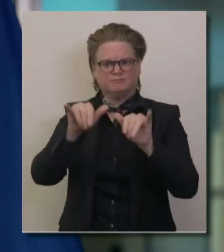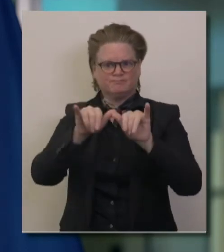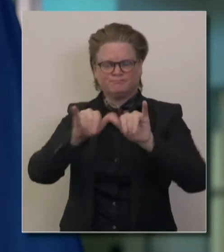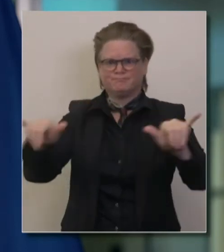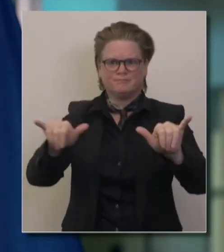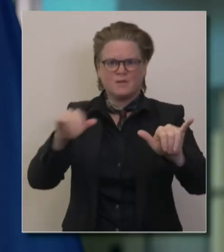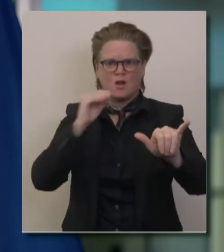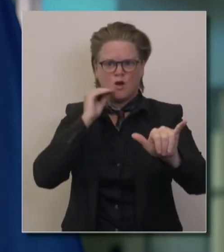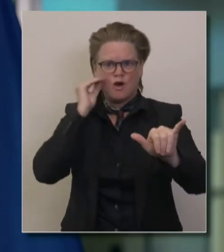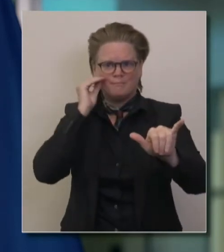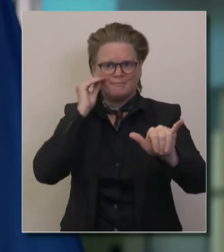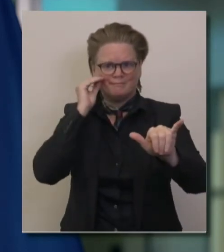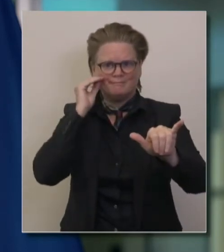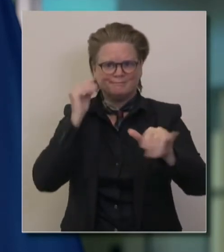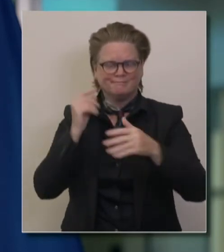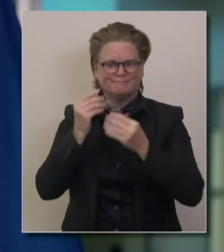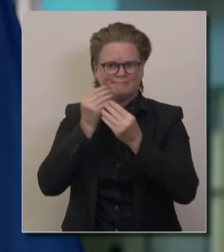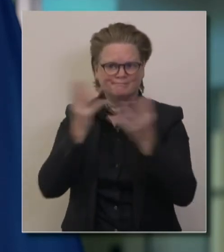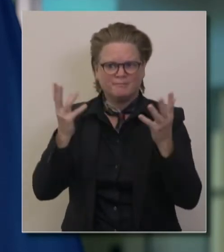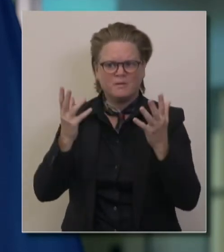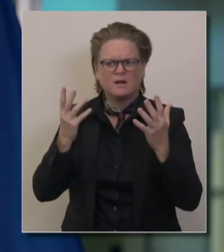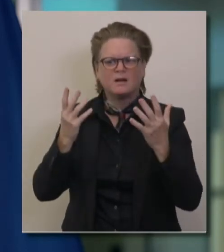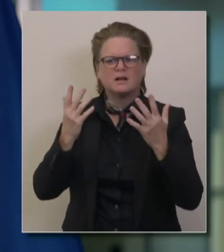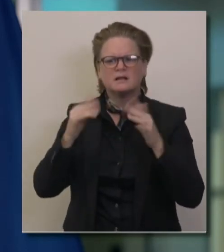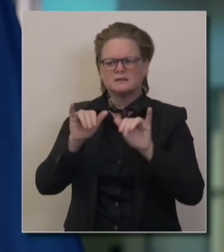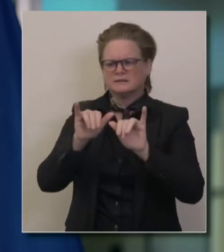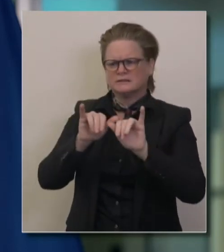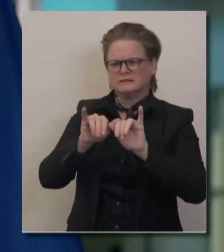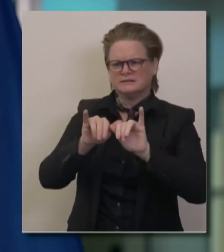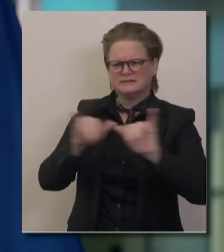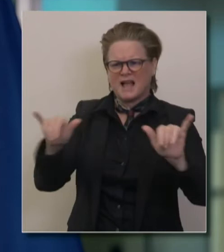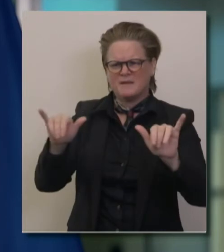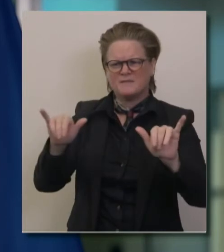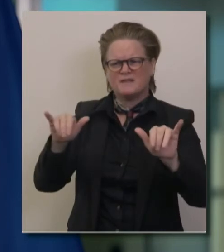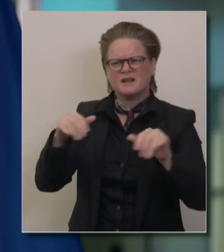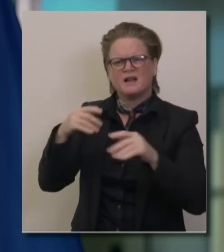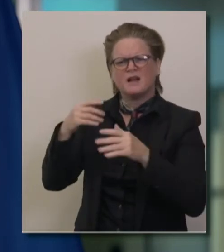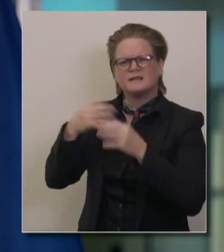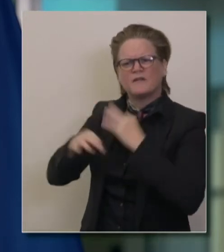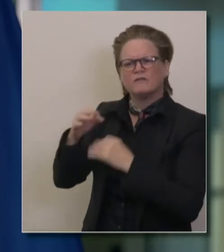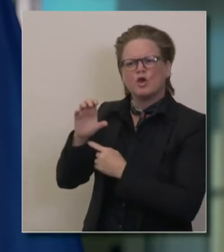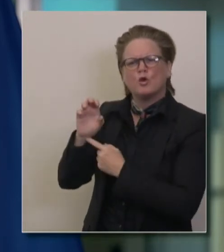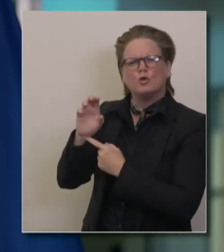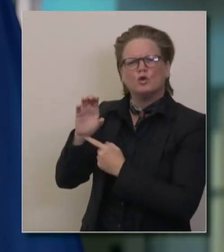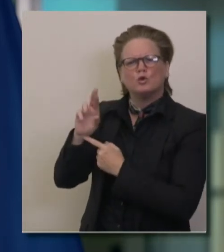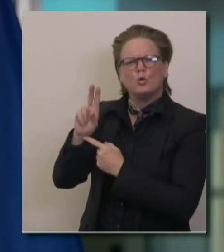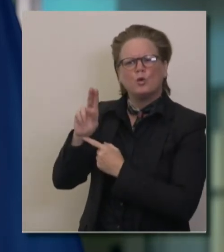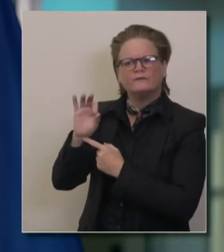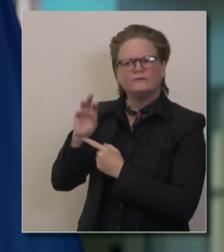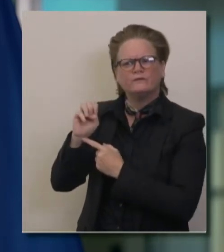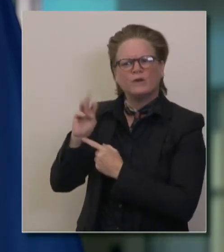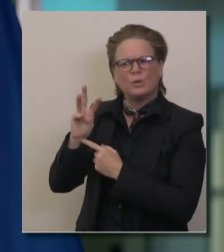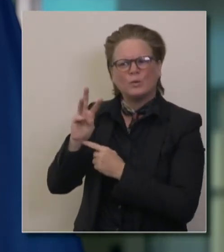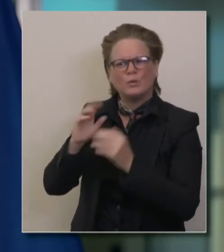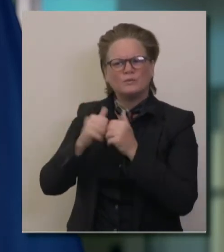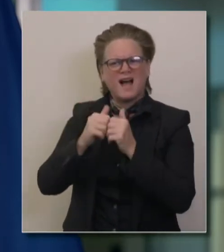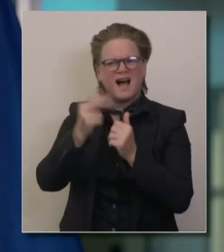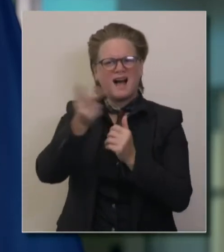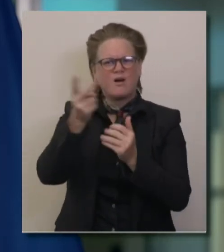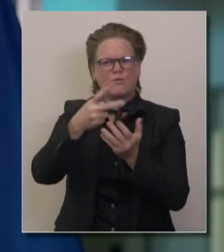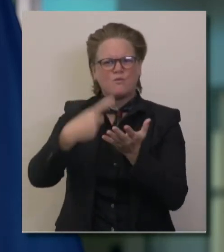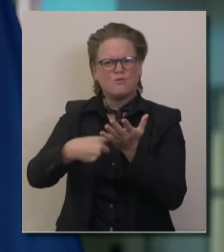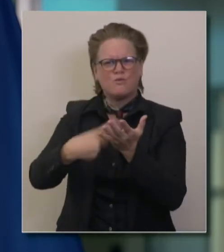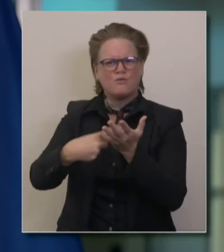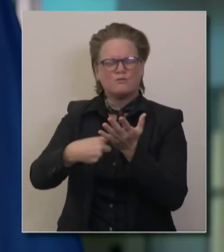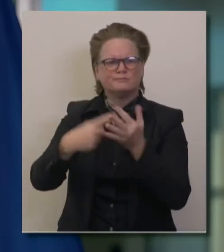Thanksgiving instead of a curfew? Um, just can you give some sense of how those discussions went? And, uh, can you talk about how much you think gathering